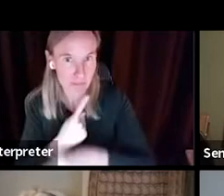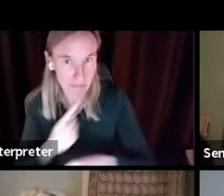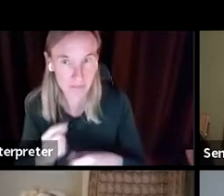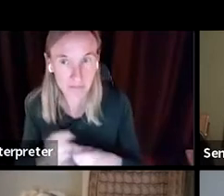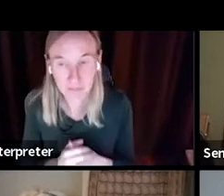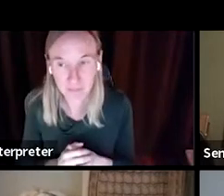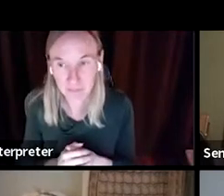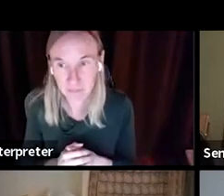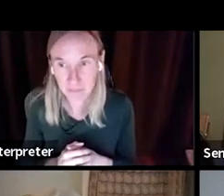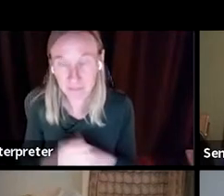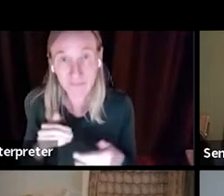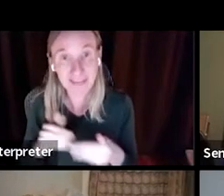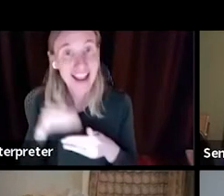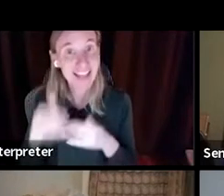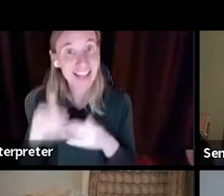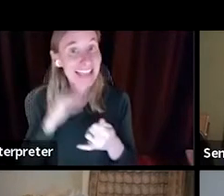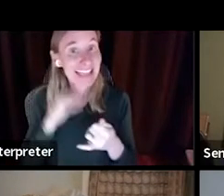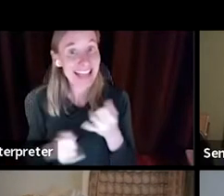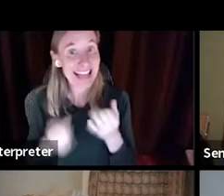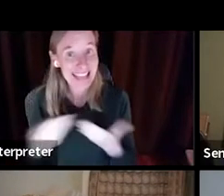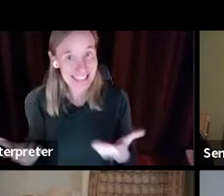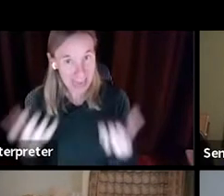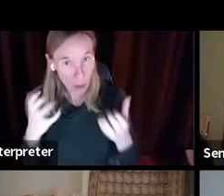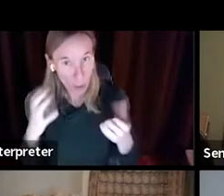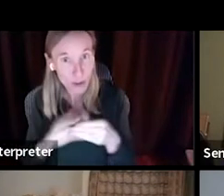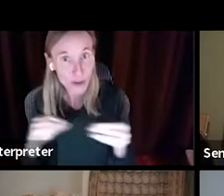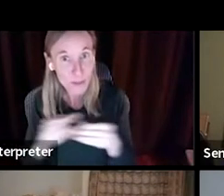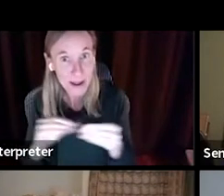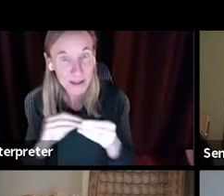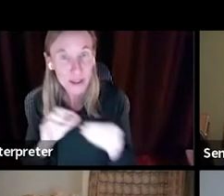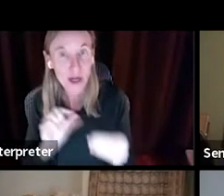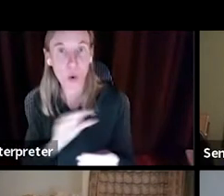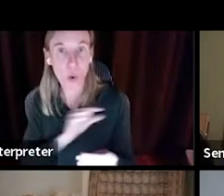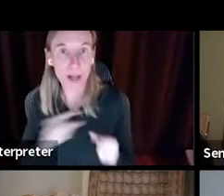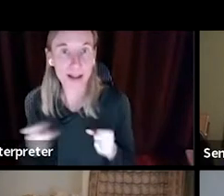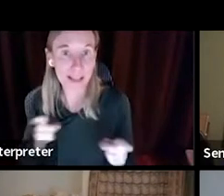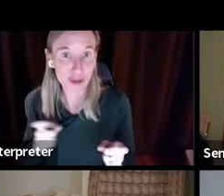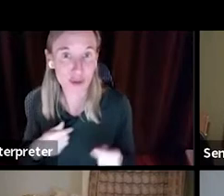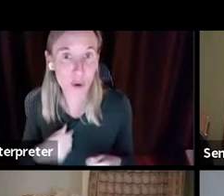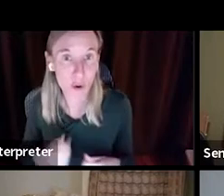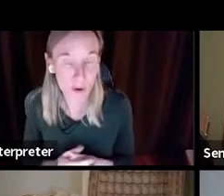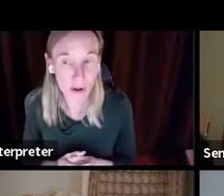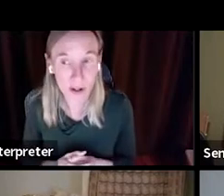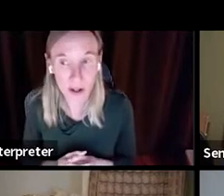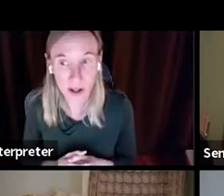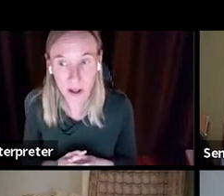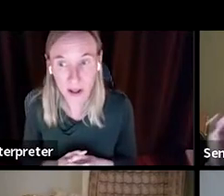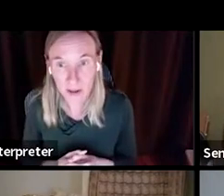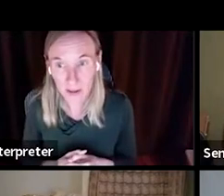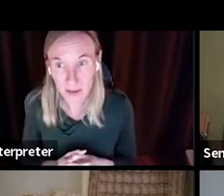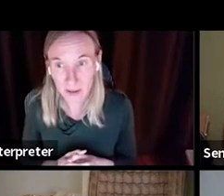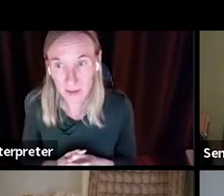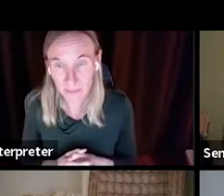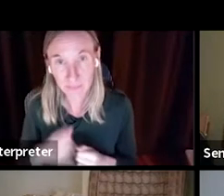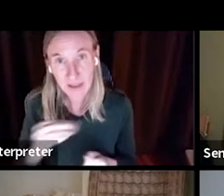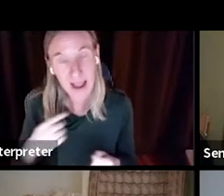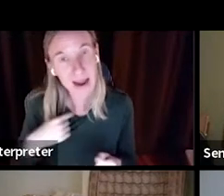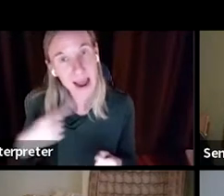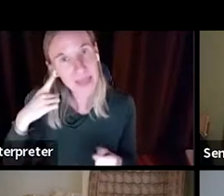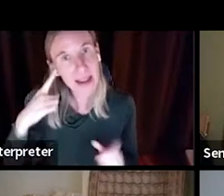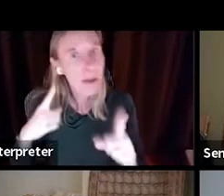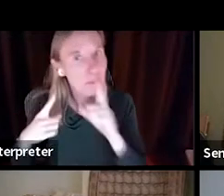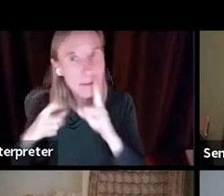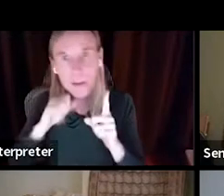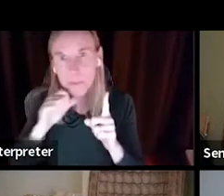The next and last thing I wanted to mention is quality control. And I think that if I'm not sure